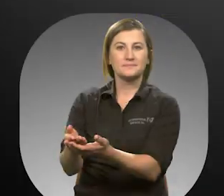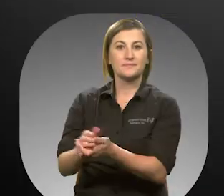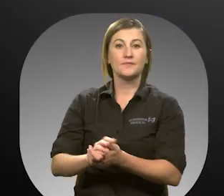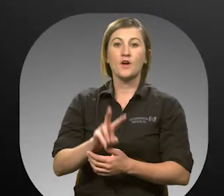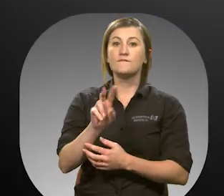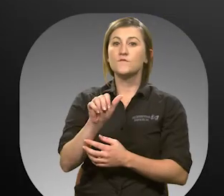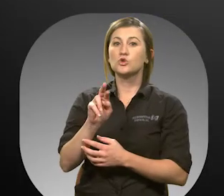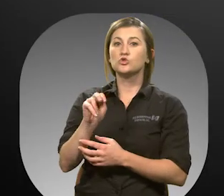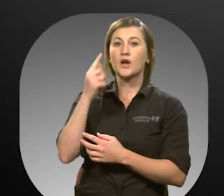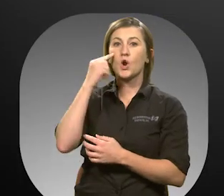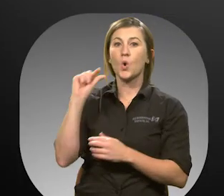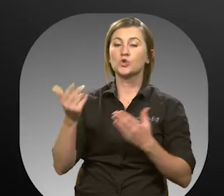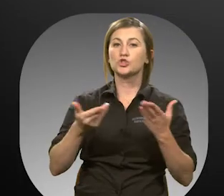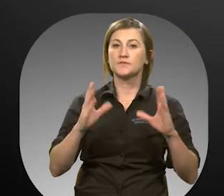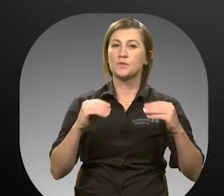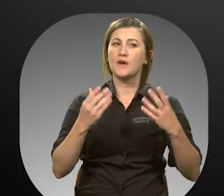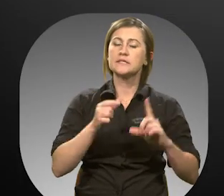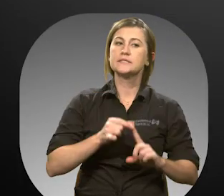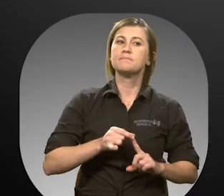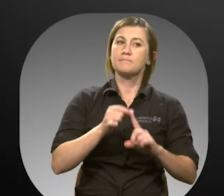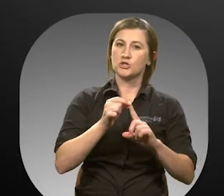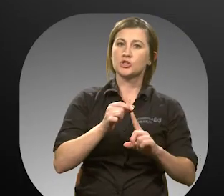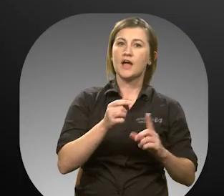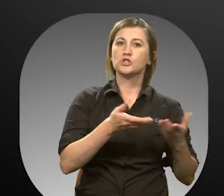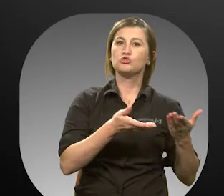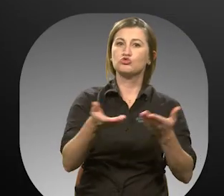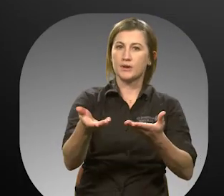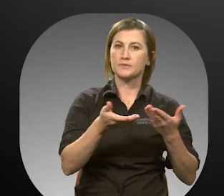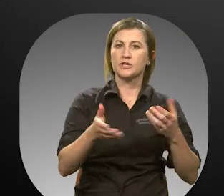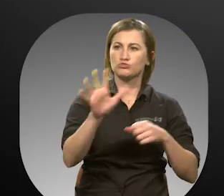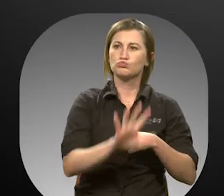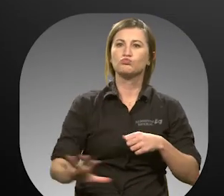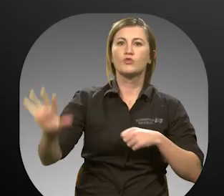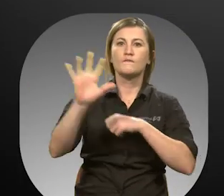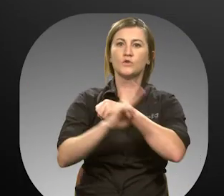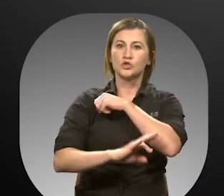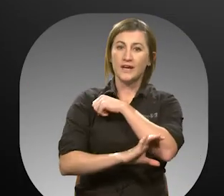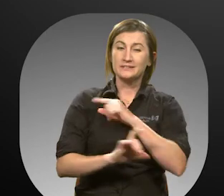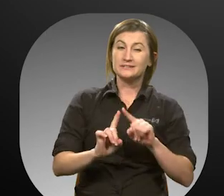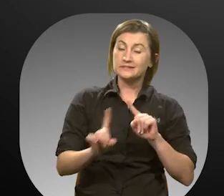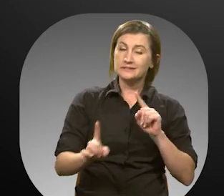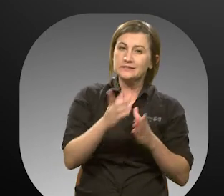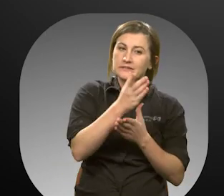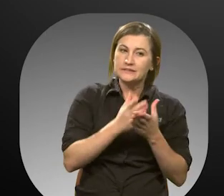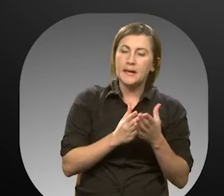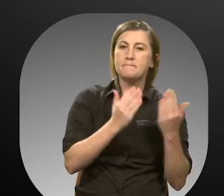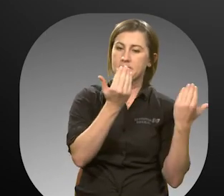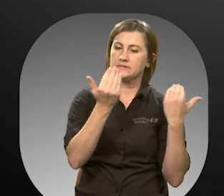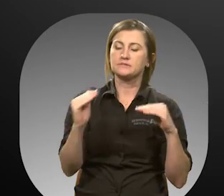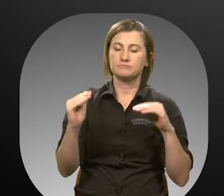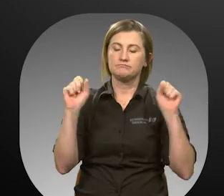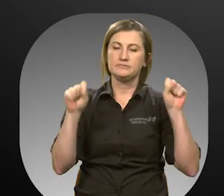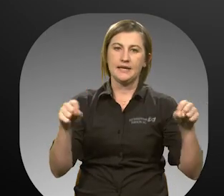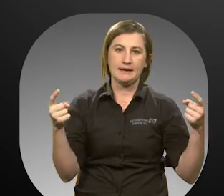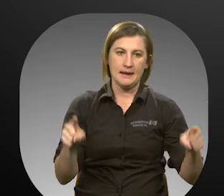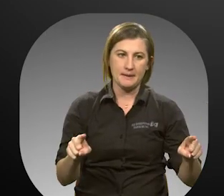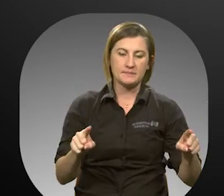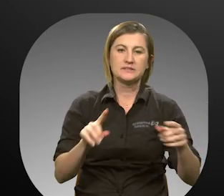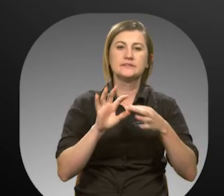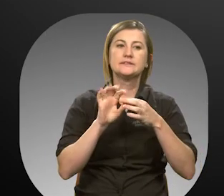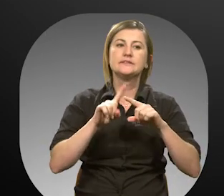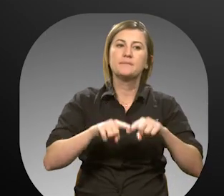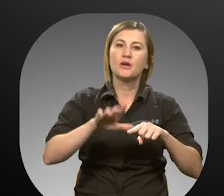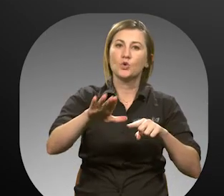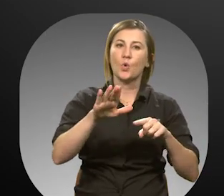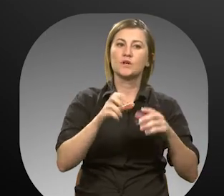Votran Gold Service provides specialized transportation throughout Volusia County. However, some travel limitations may exist based on the